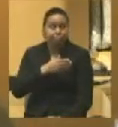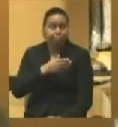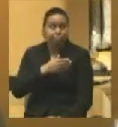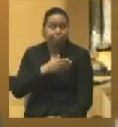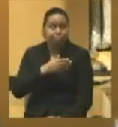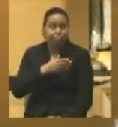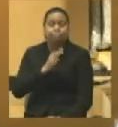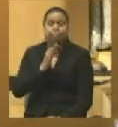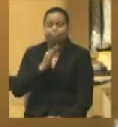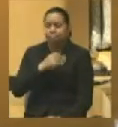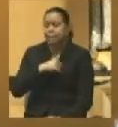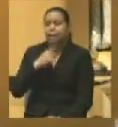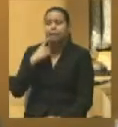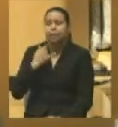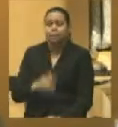Yeah,